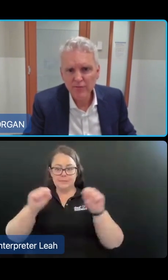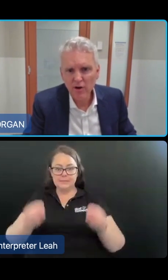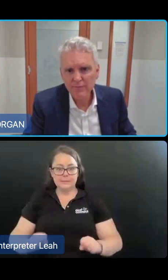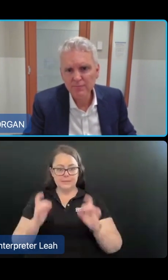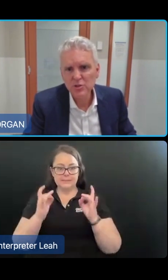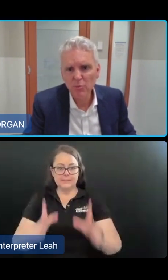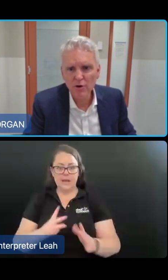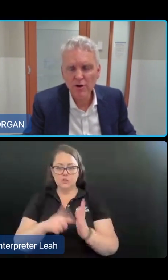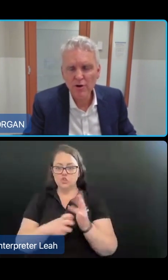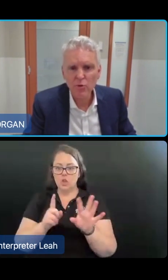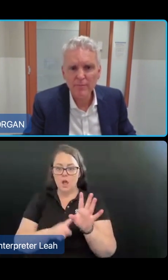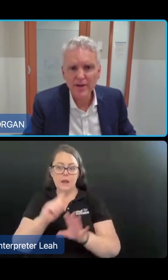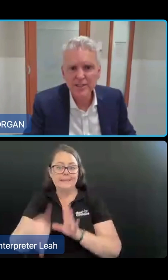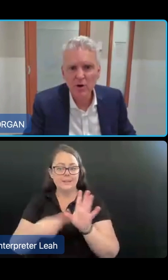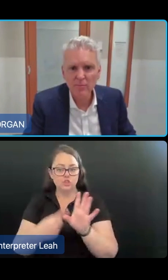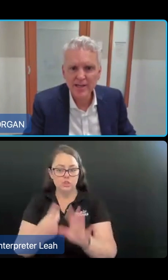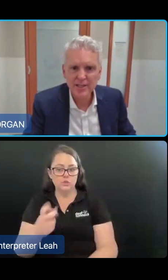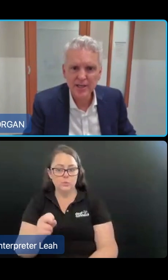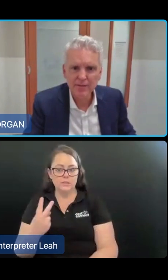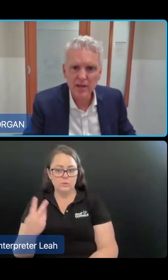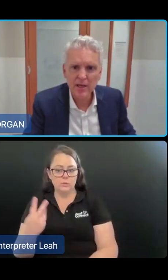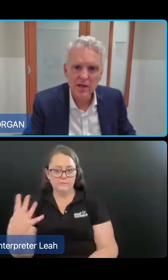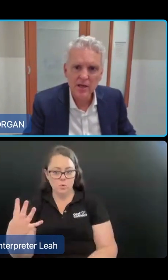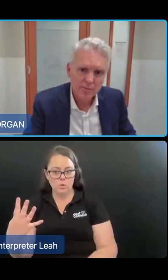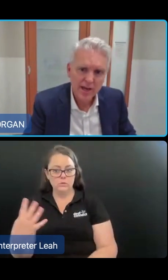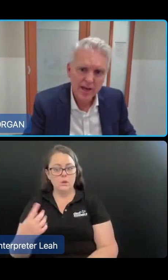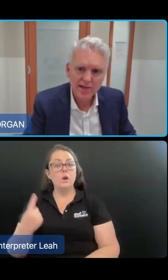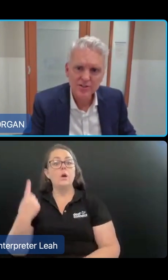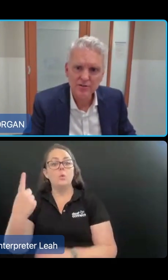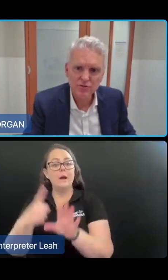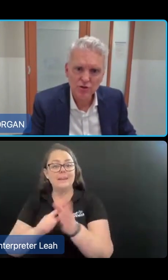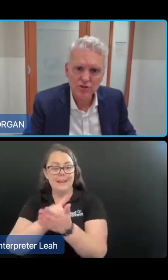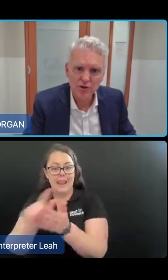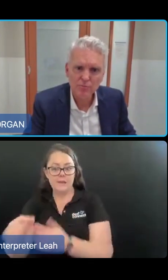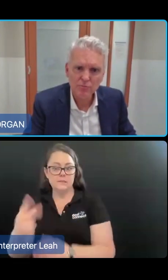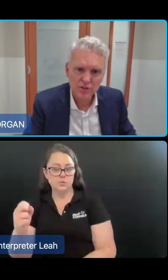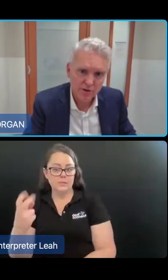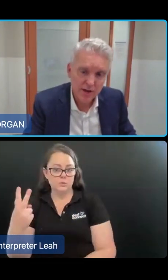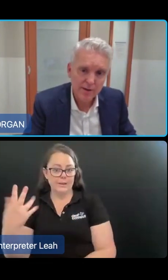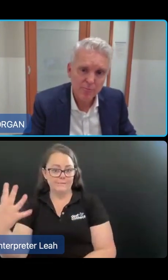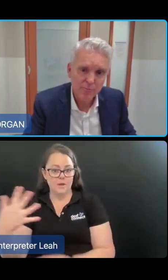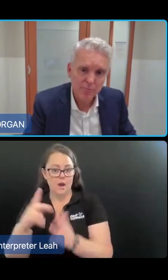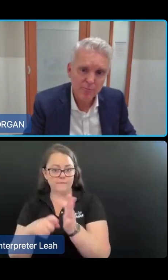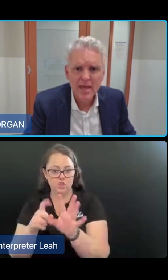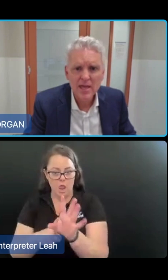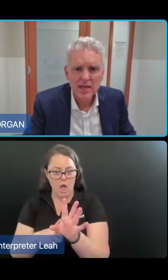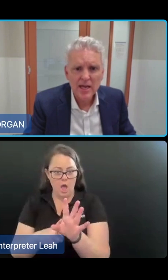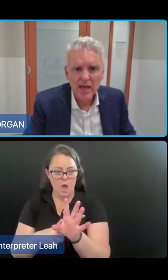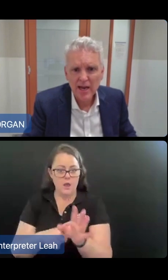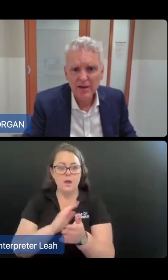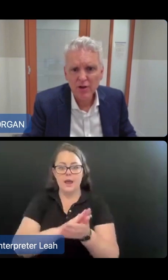2025, Support at Home will commence by replacing the home care packages and short-term restorative care programs.